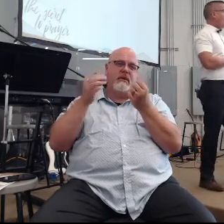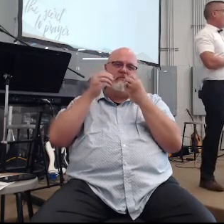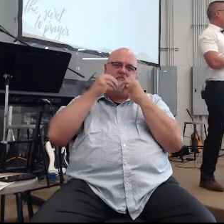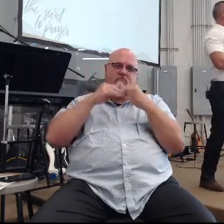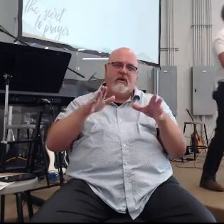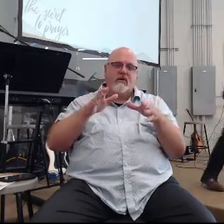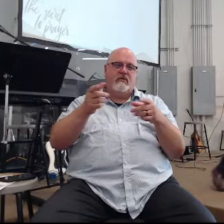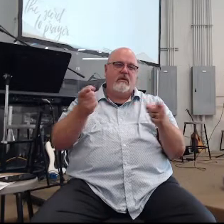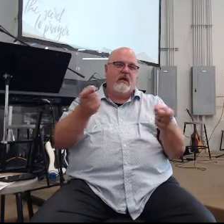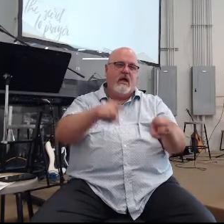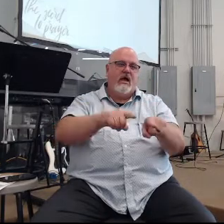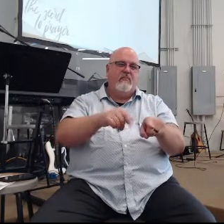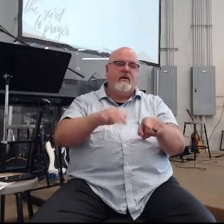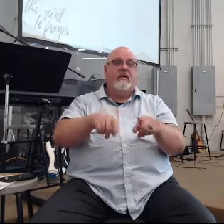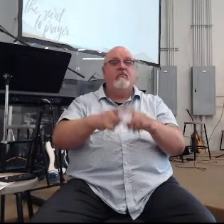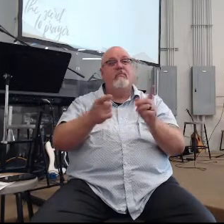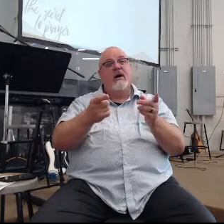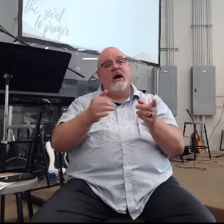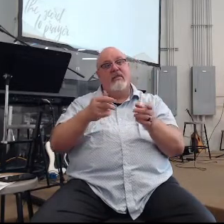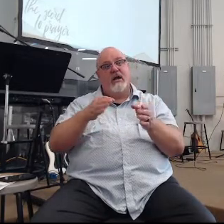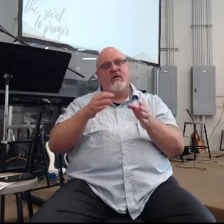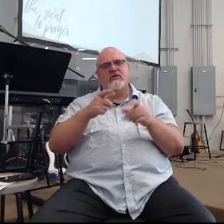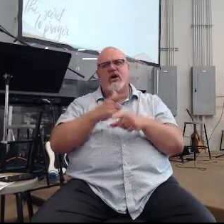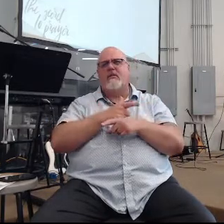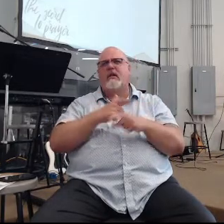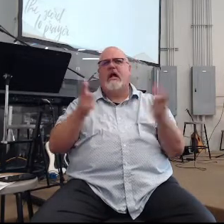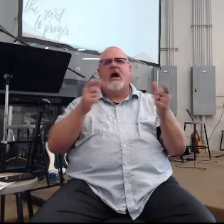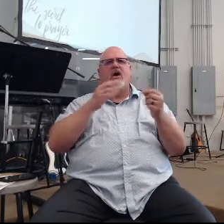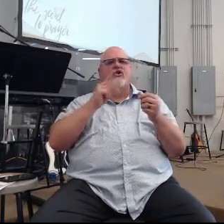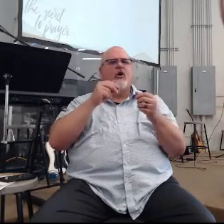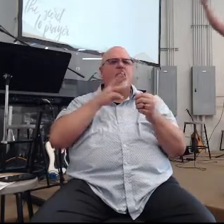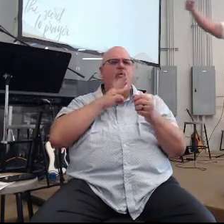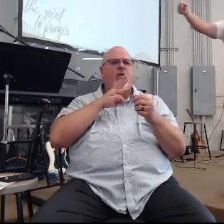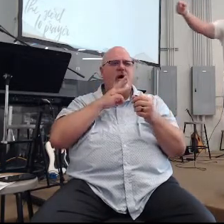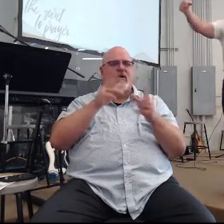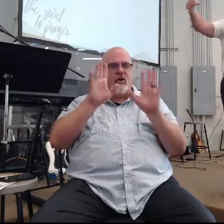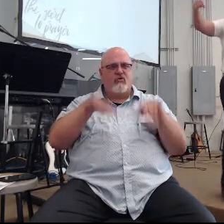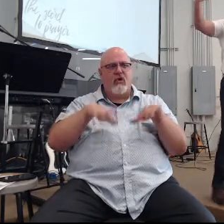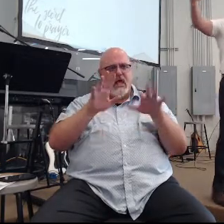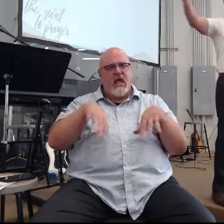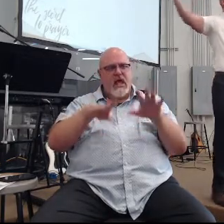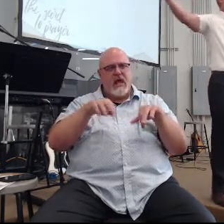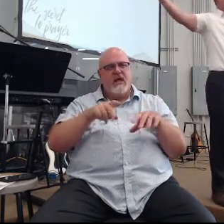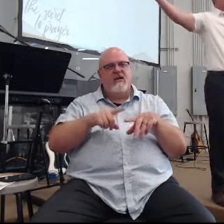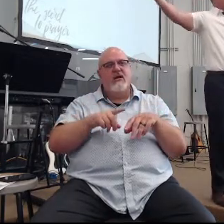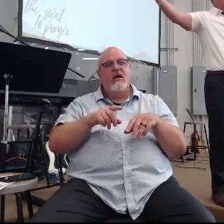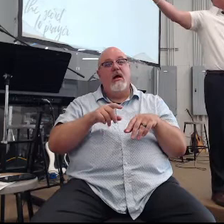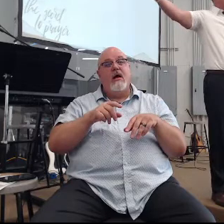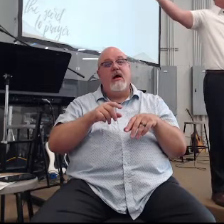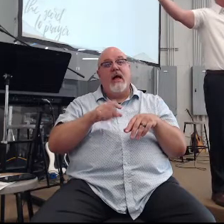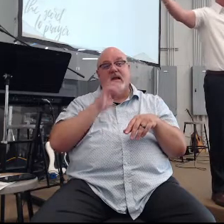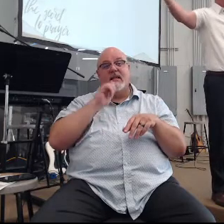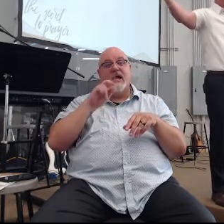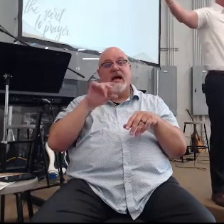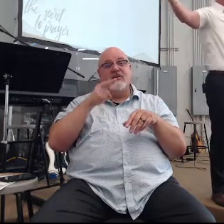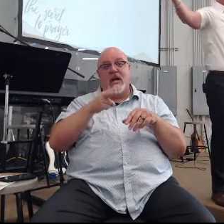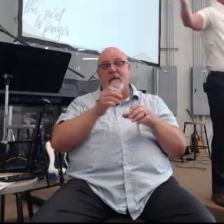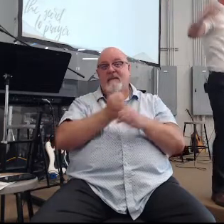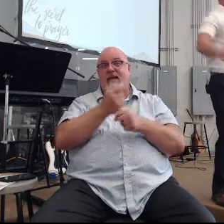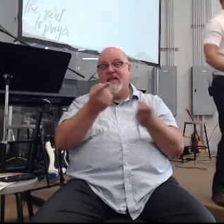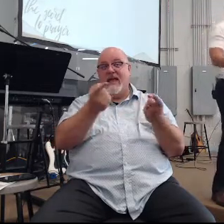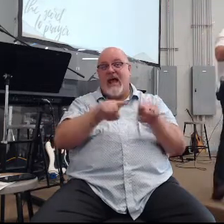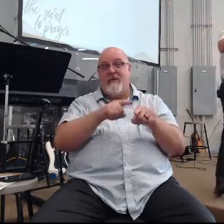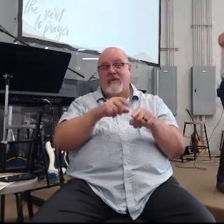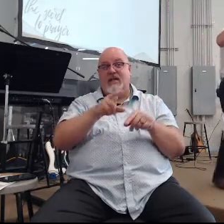oh by the way there was also a massive drought going on caused by Elijah who prayed for no rain three and a half years before